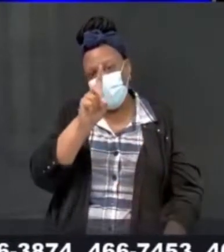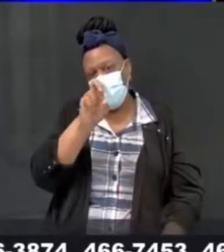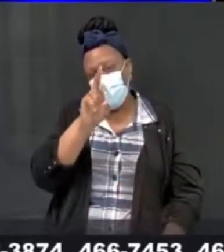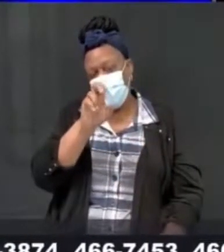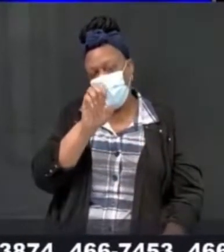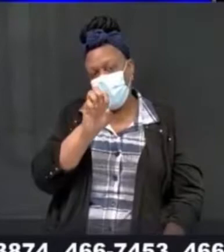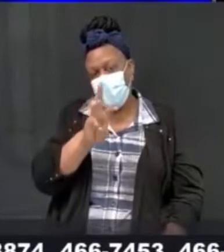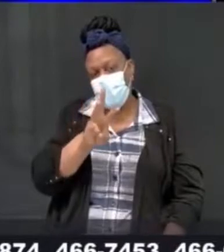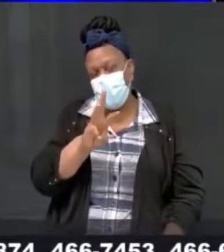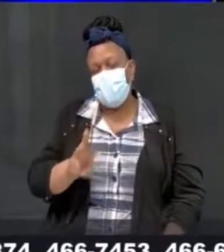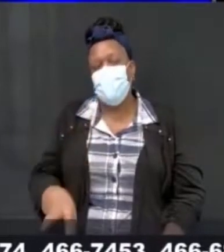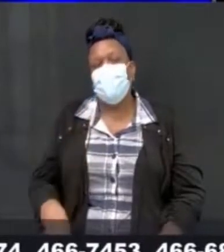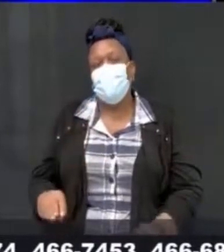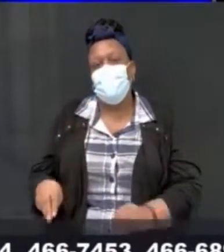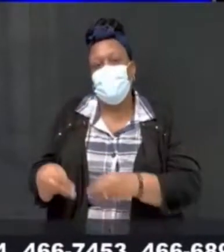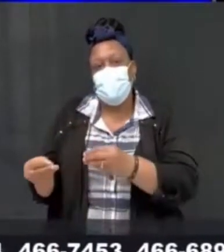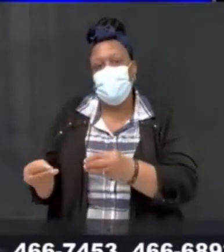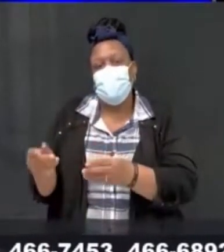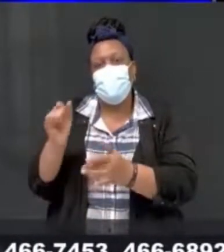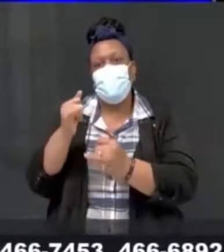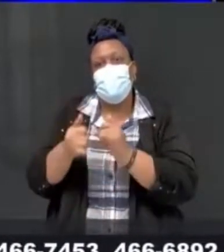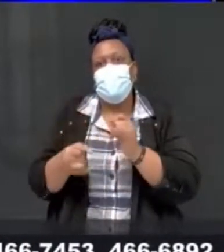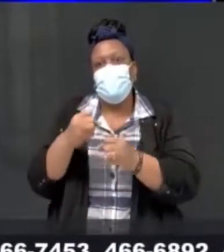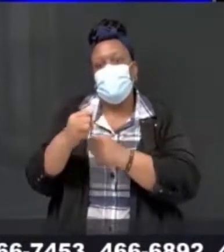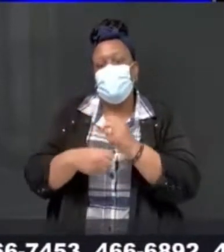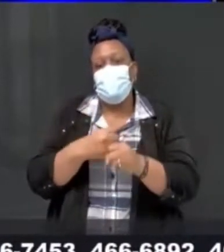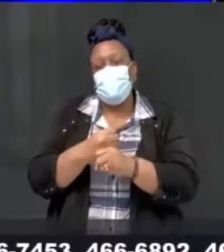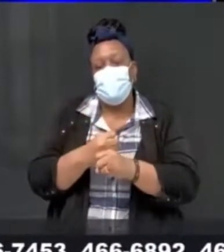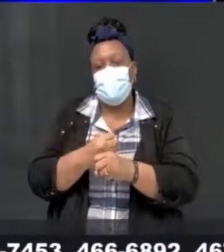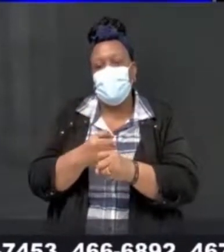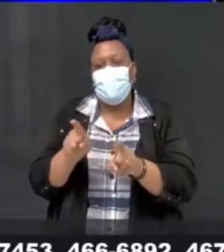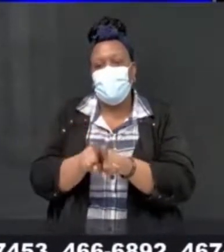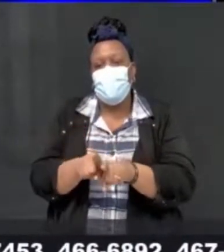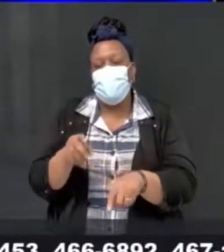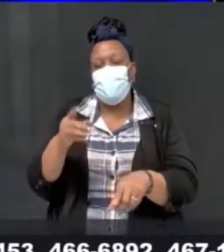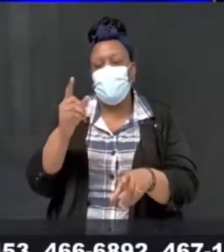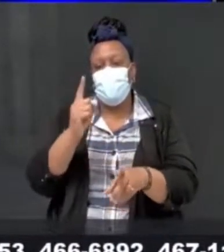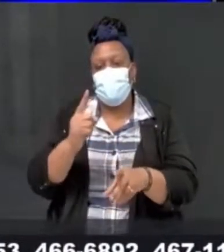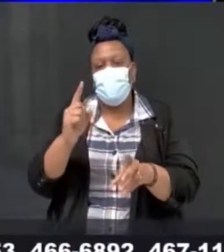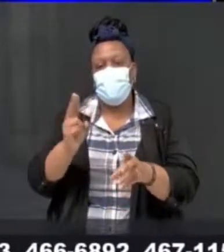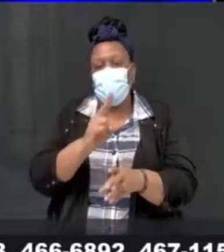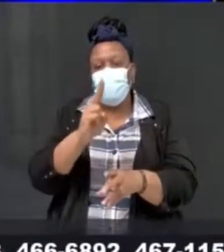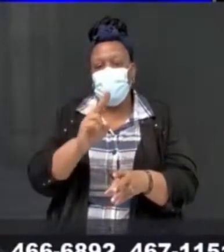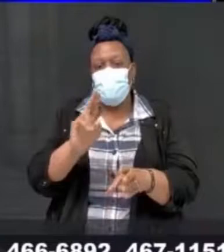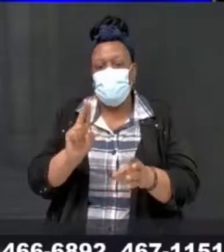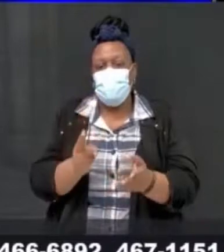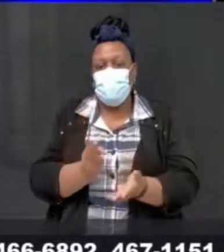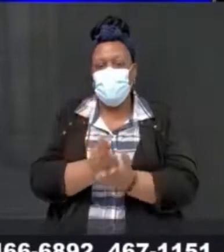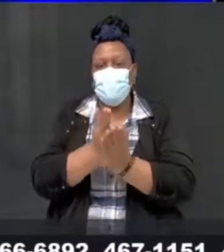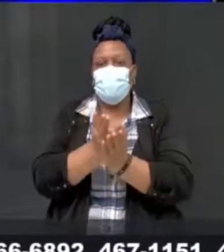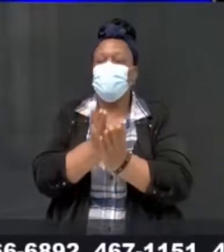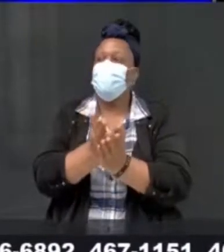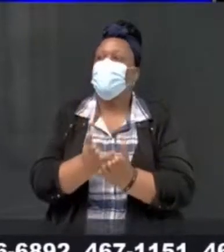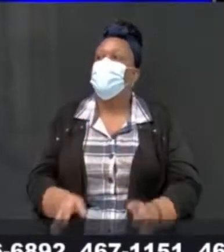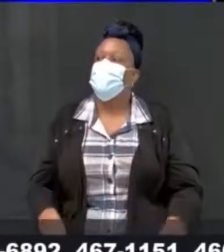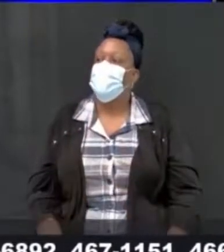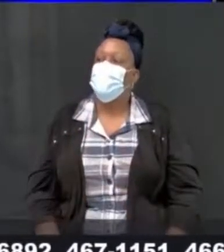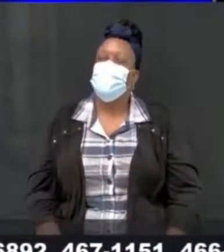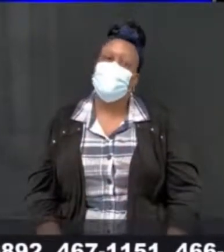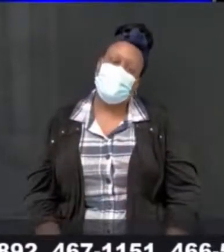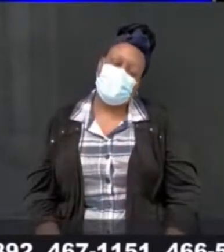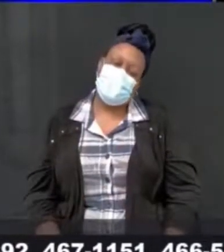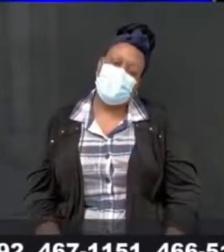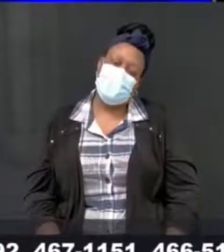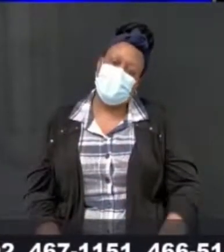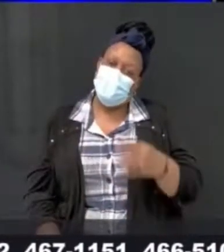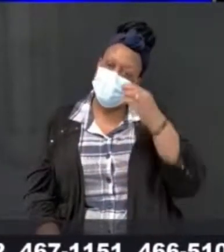Thanks for the question, Les Roy, and I'm happy to explain. Now, for the testing of COVID